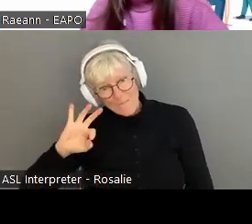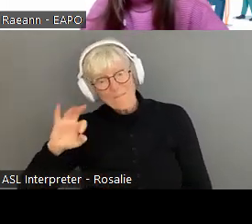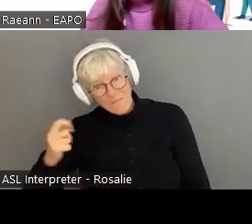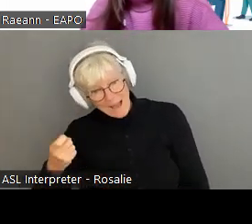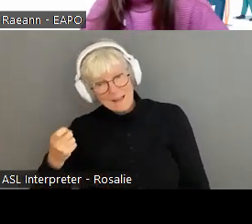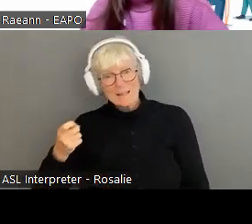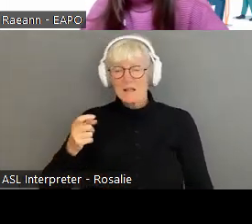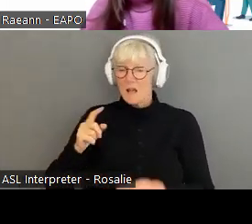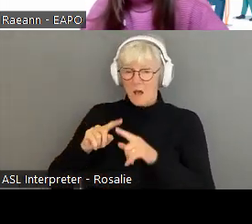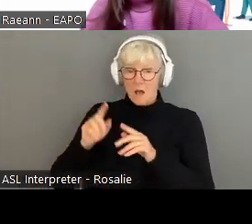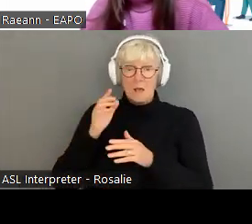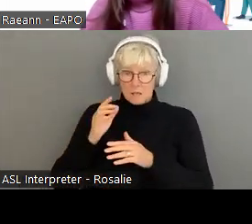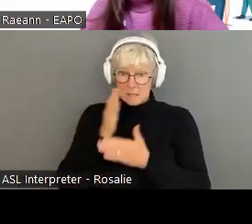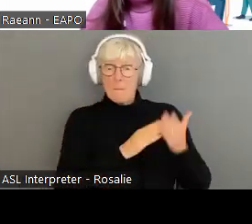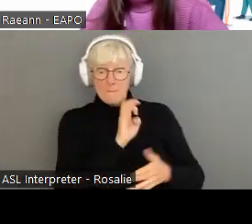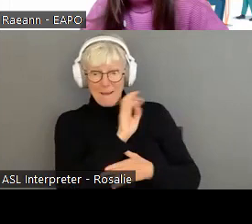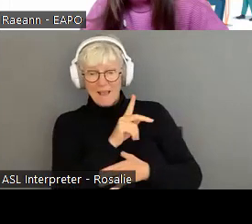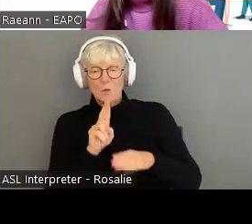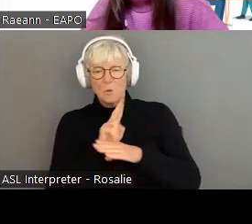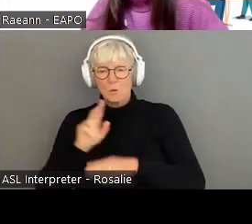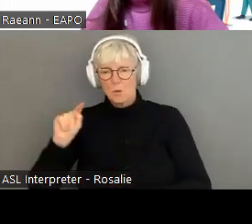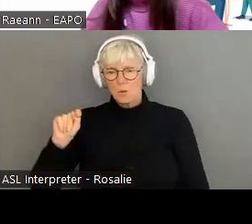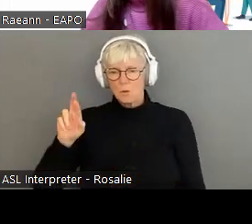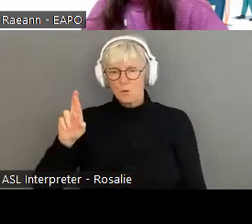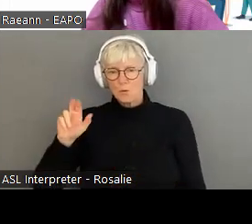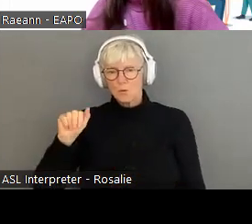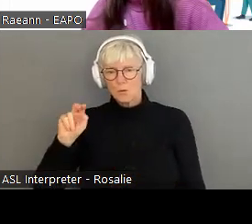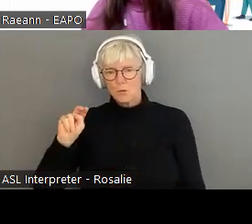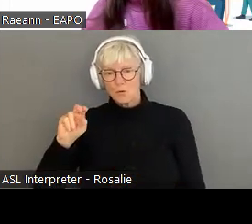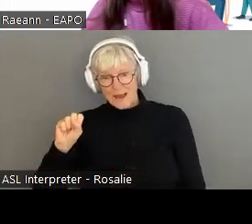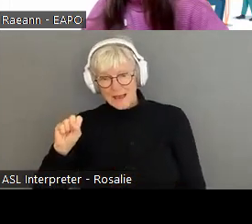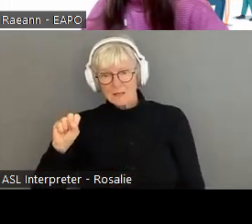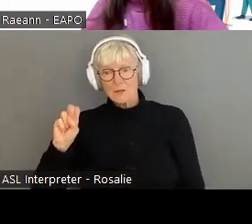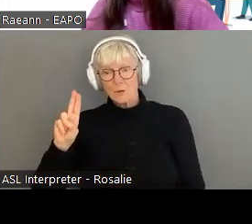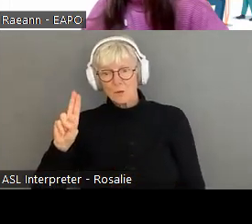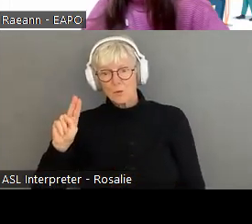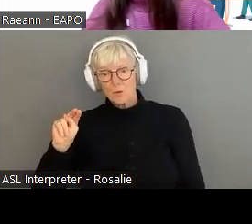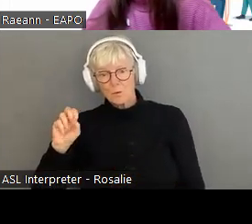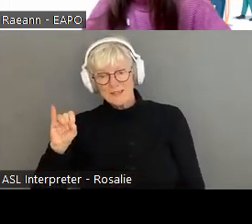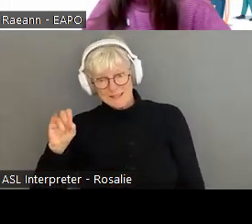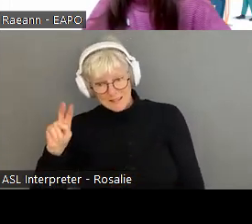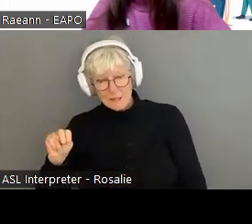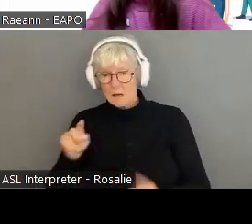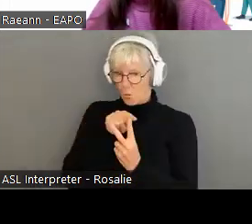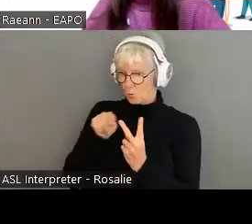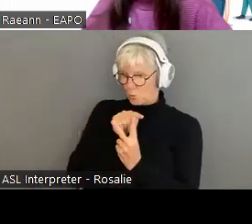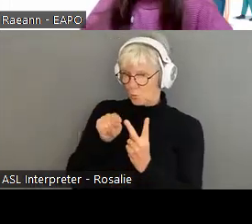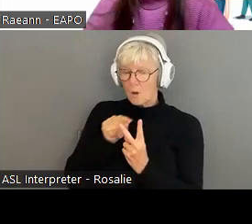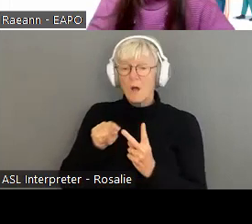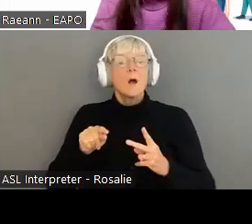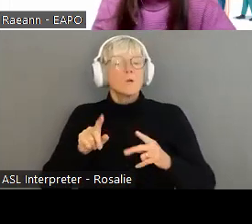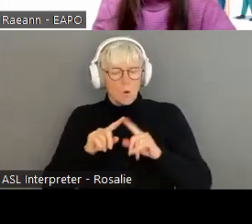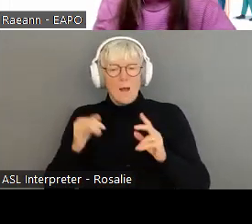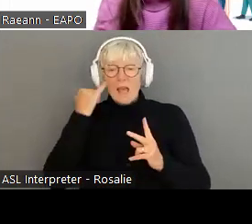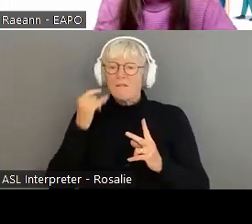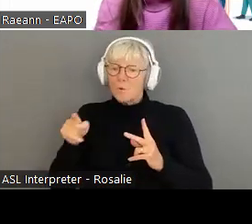whereas other financial institutions are using TransUnion. Um, I think there's, you know, most people think that if they contact one,